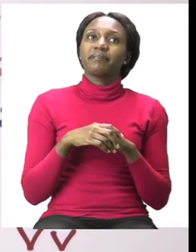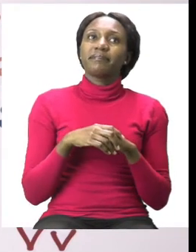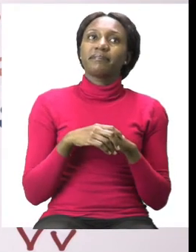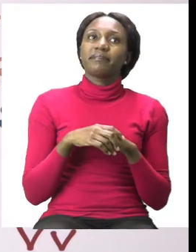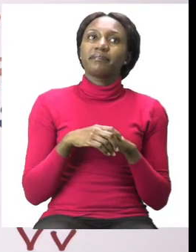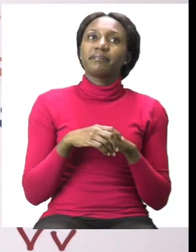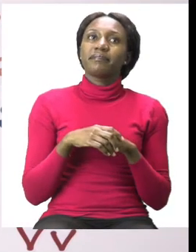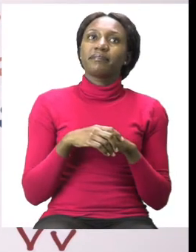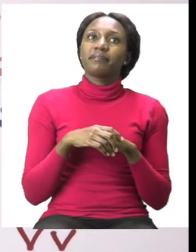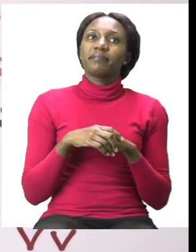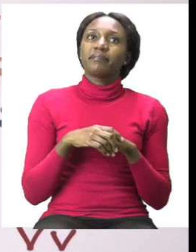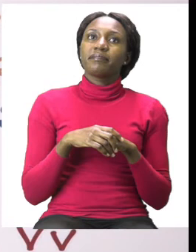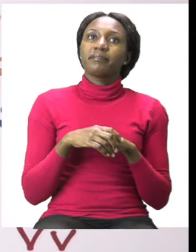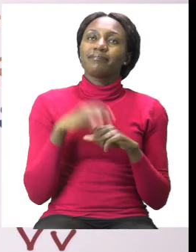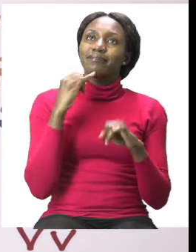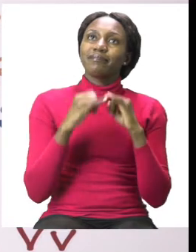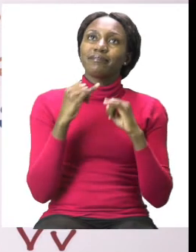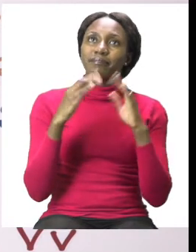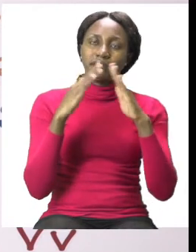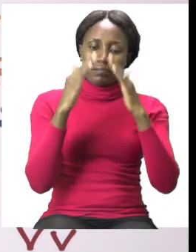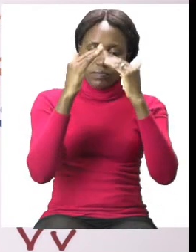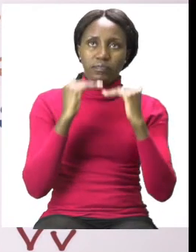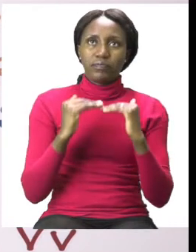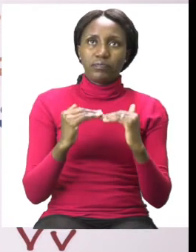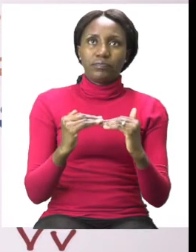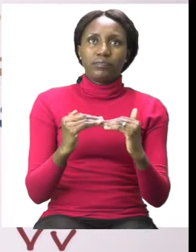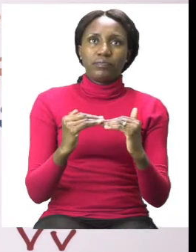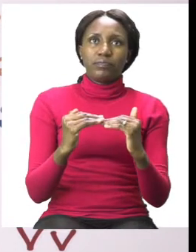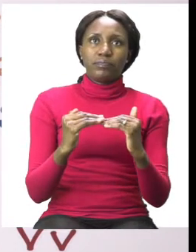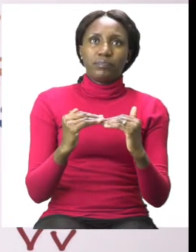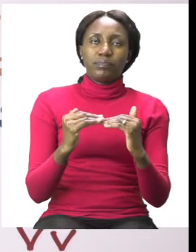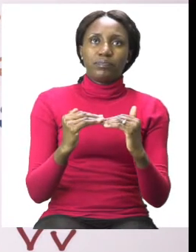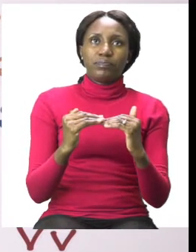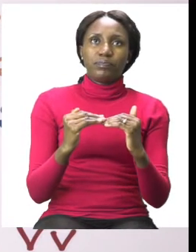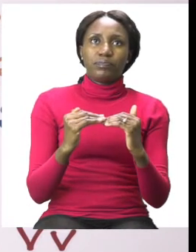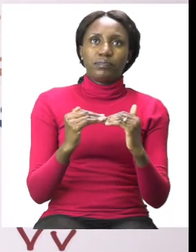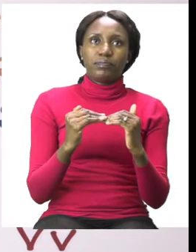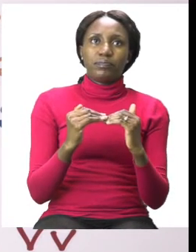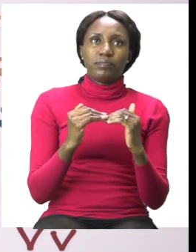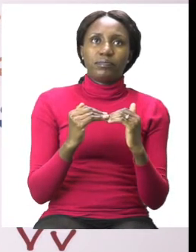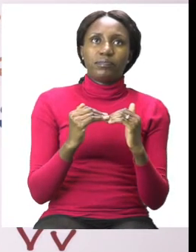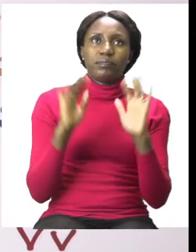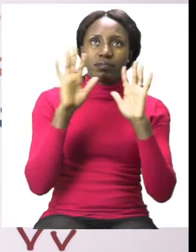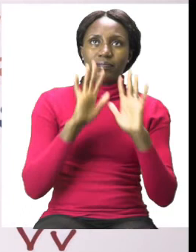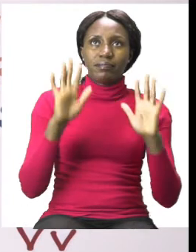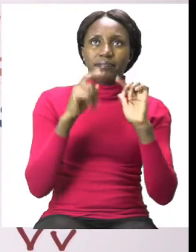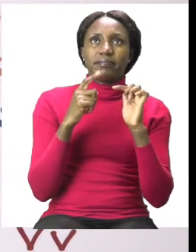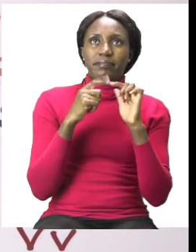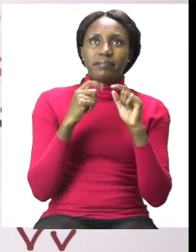Then the last house that you're going to color which is the one underneath will be the color pink.